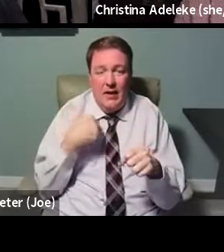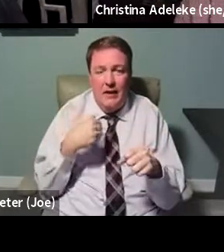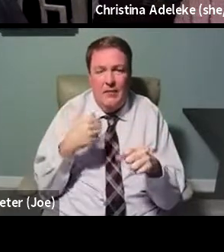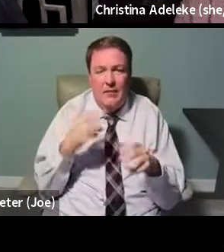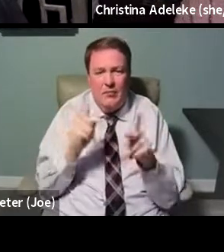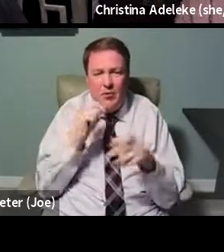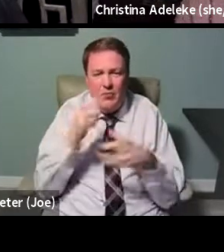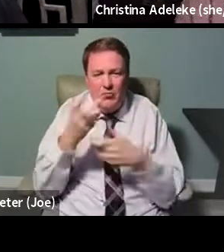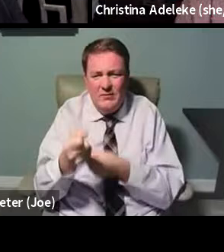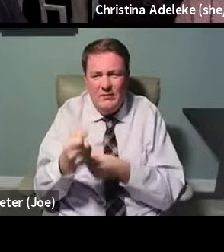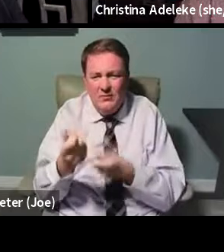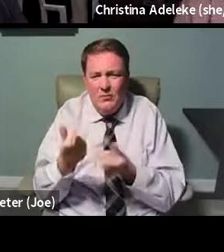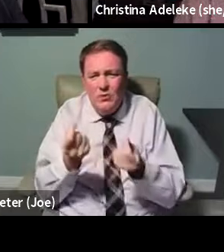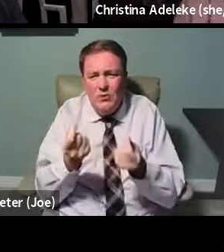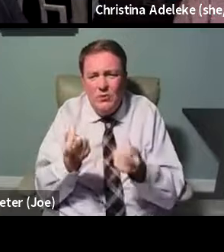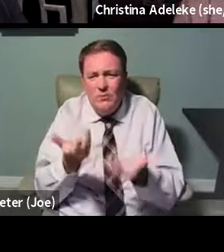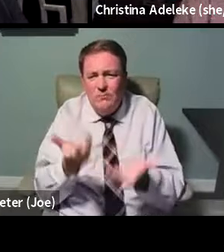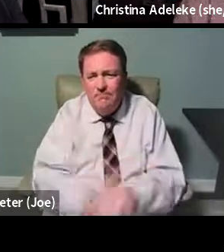Yes.